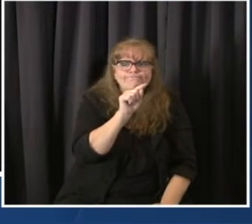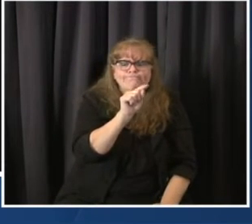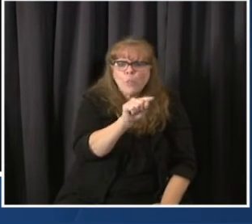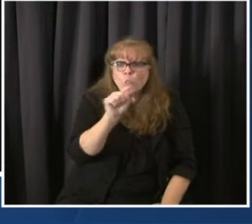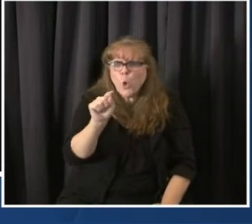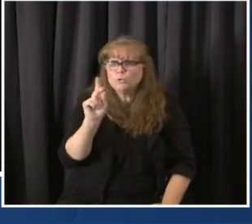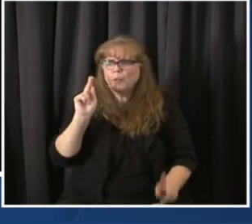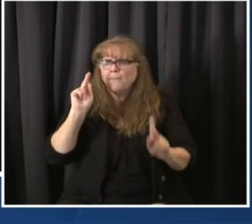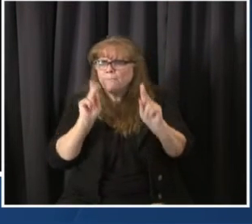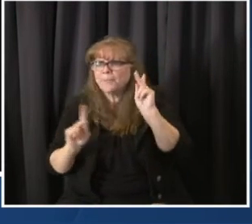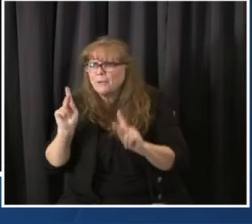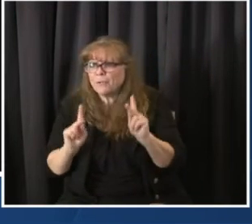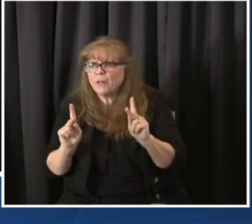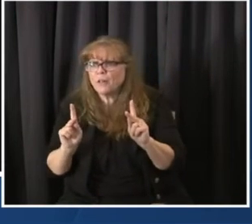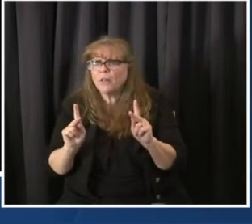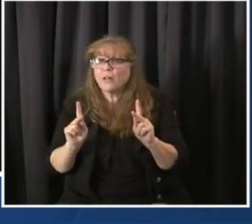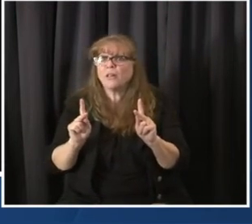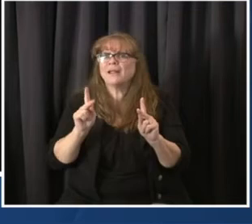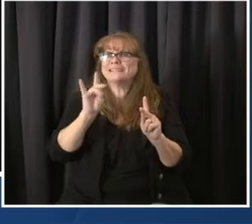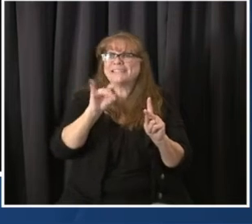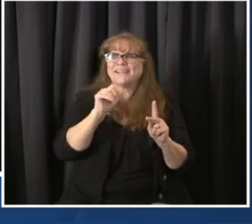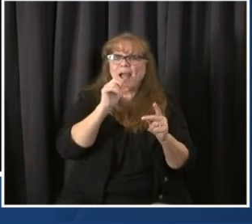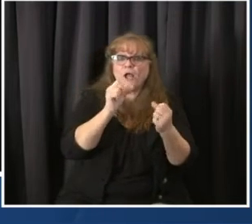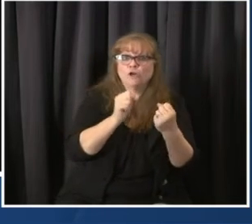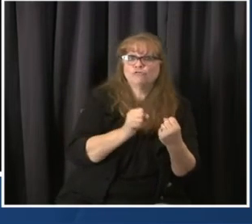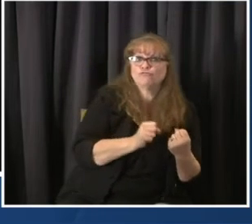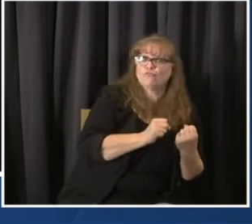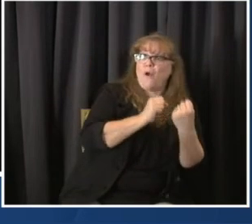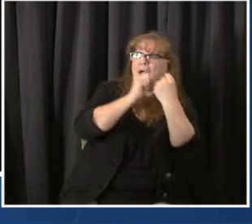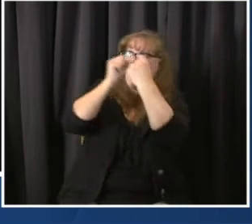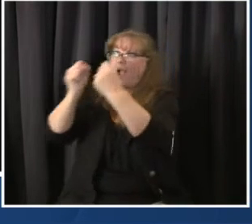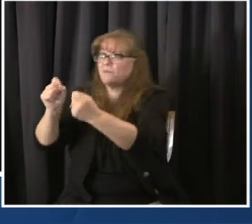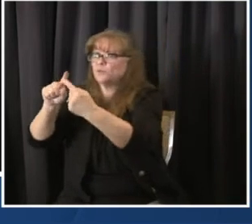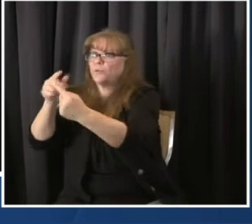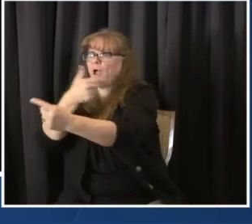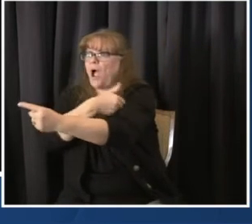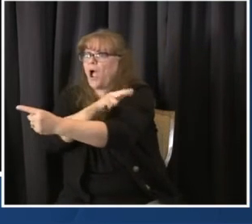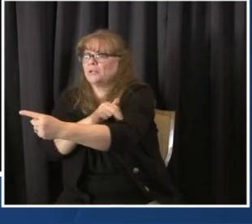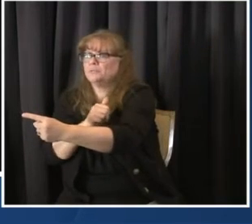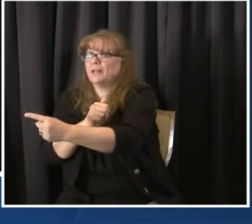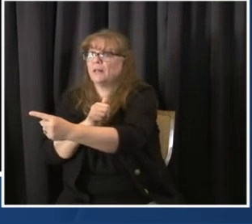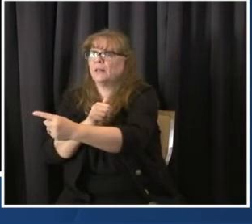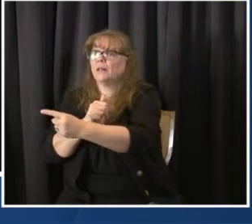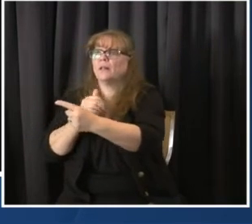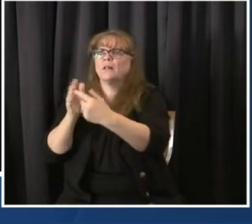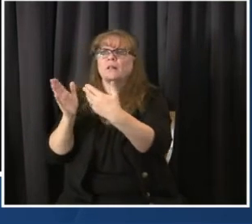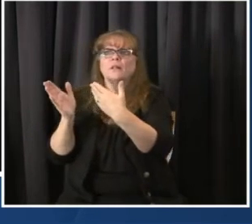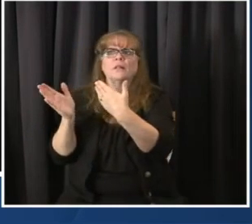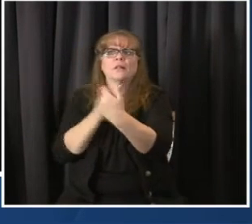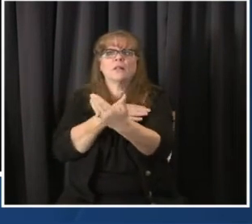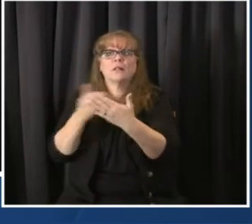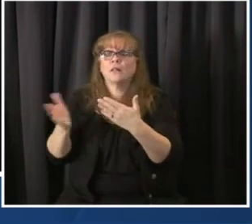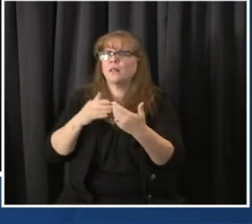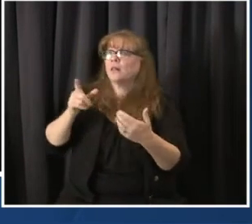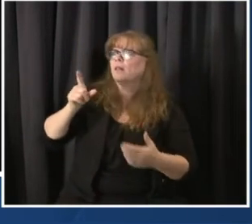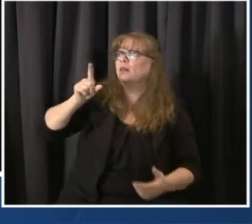these places, even with a public health agency providing vaccines? You know, I wonder how many people would actually know where to go and when. And also, can you provide any kind